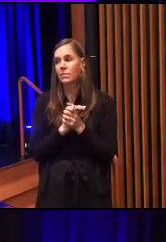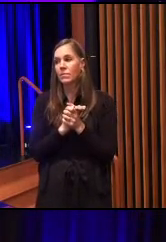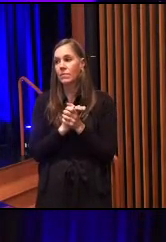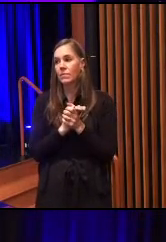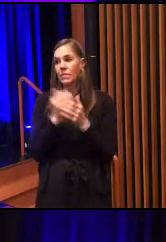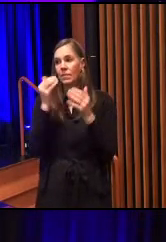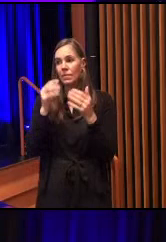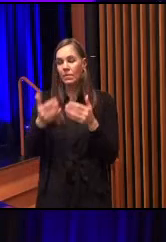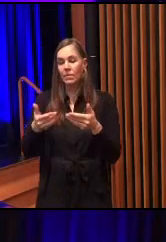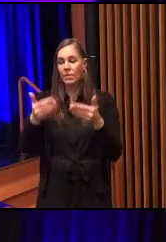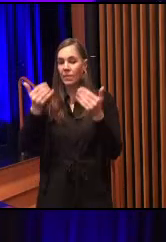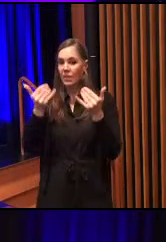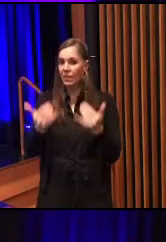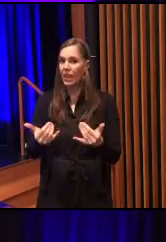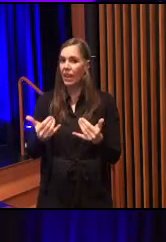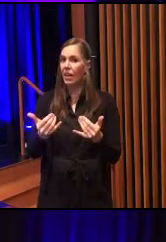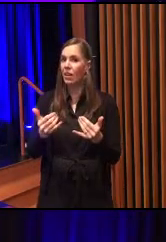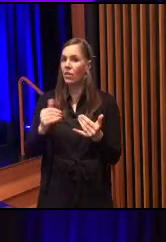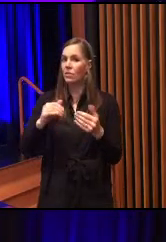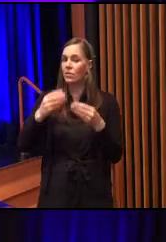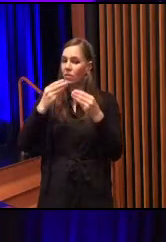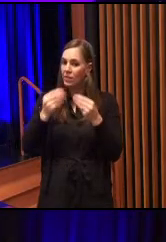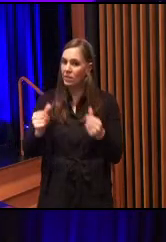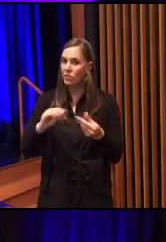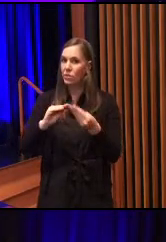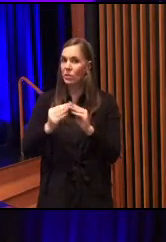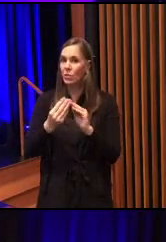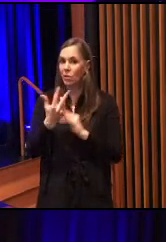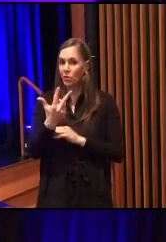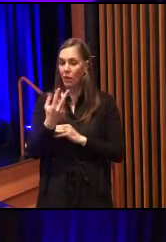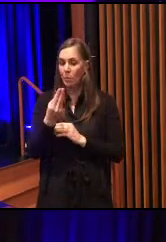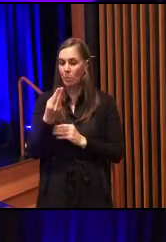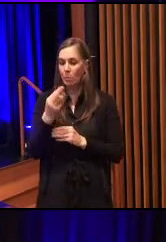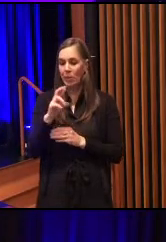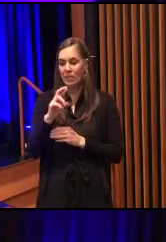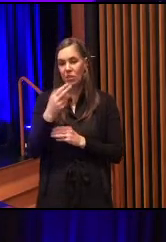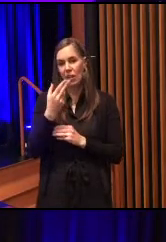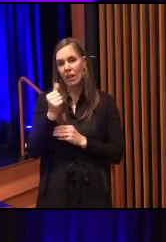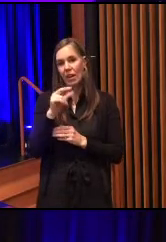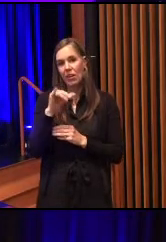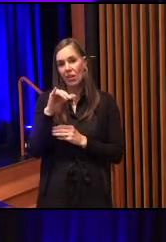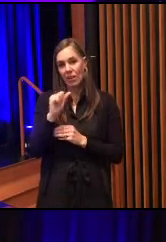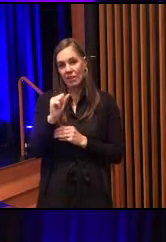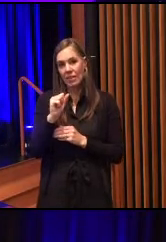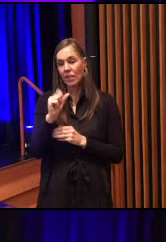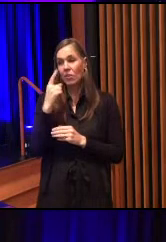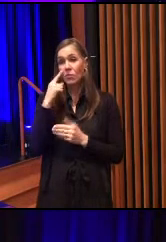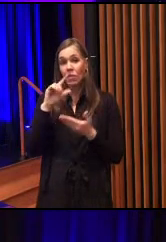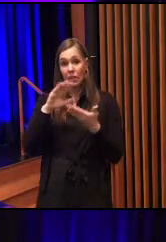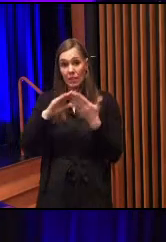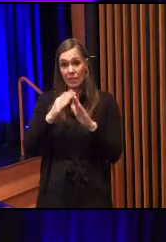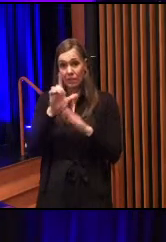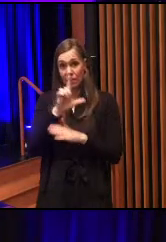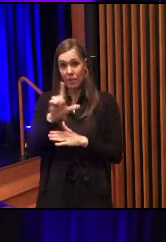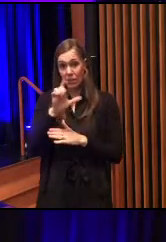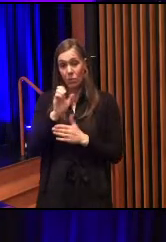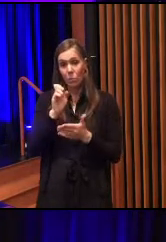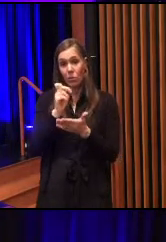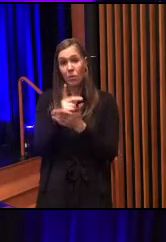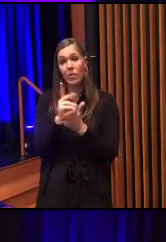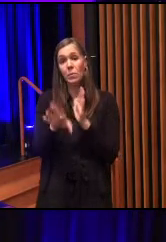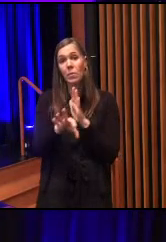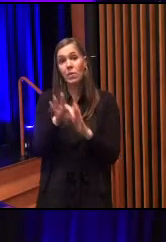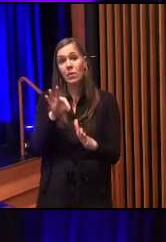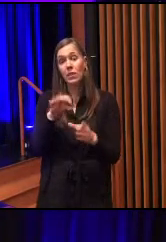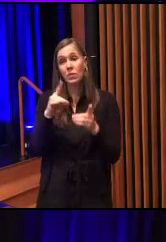That brings us to administration resolution number three. Mr. Harris, if you would. A resolution of the council of the city of Lancaster approving the